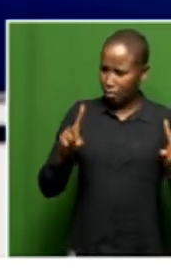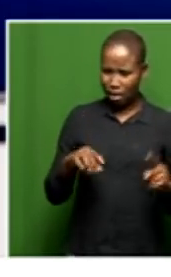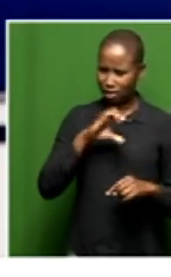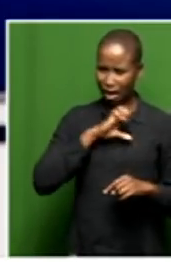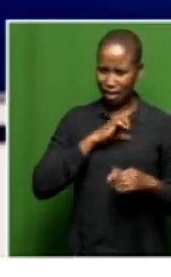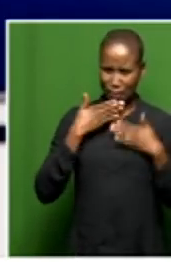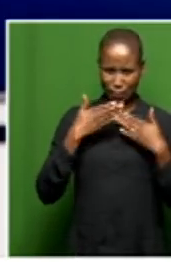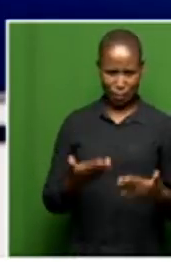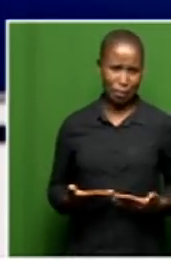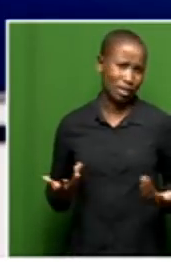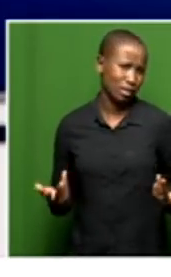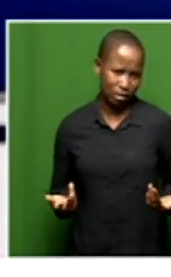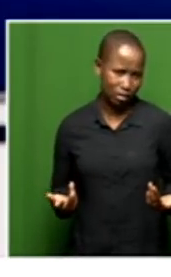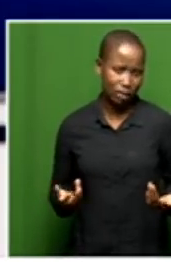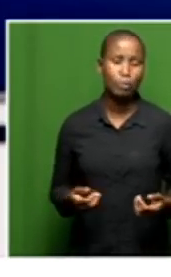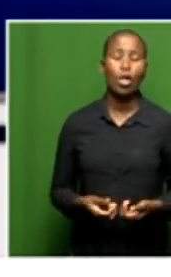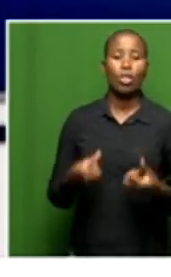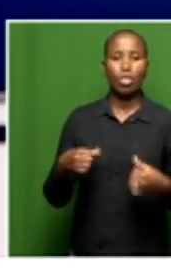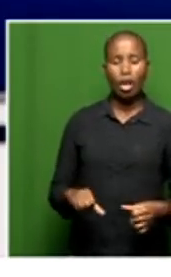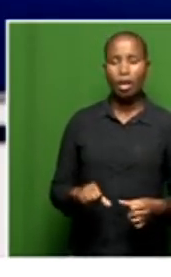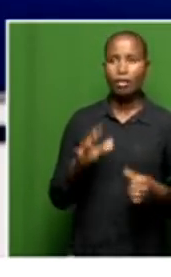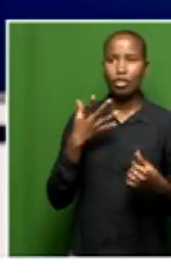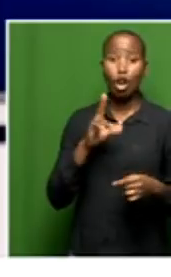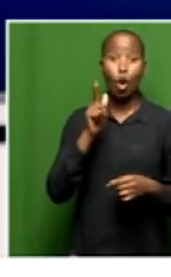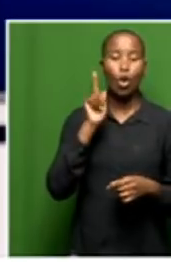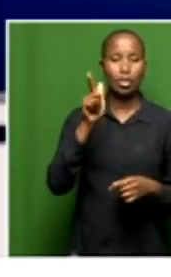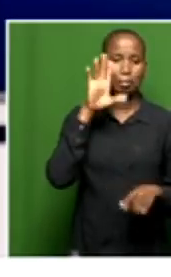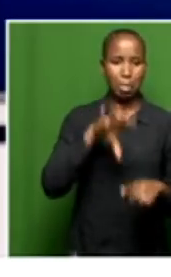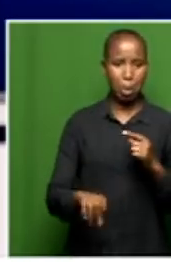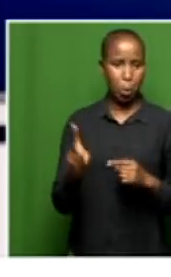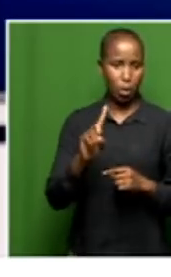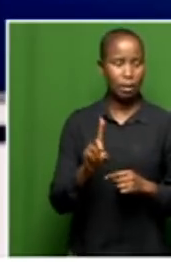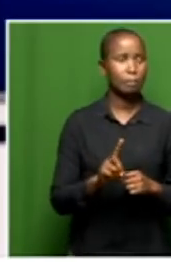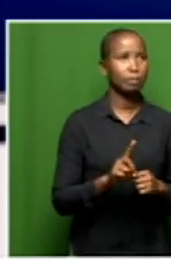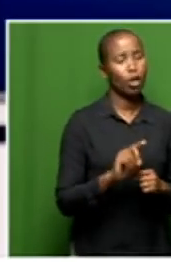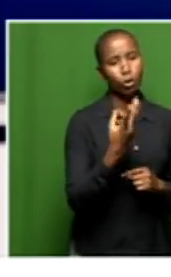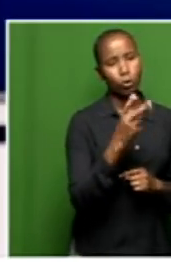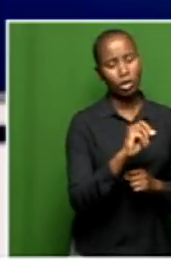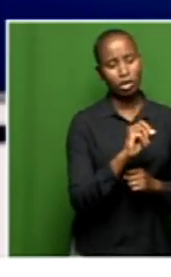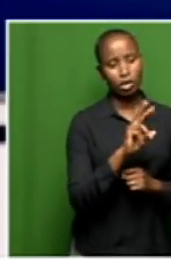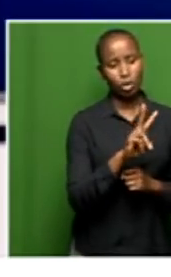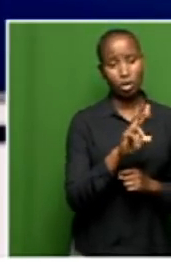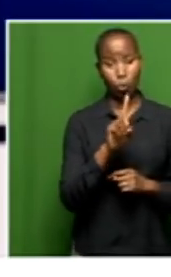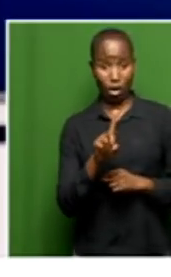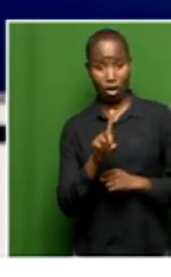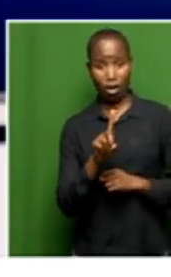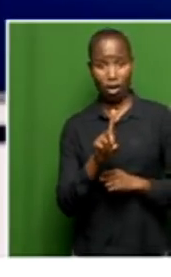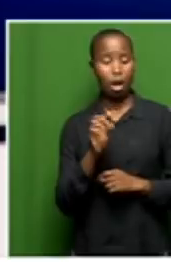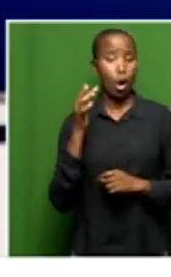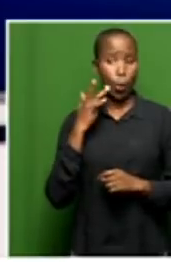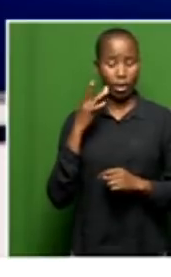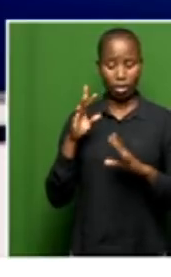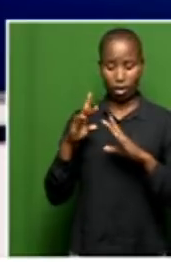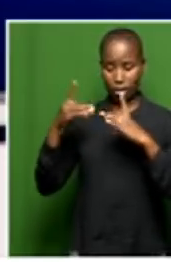Then what we discovered is that in 2021, when the